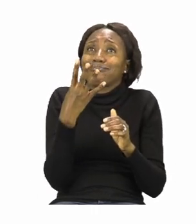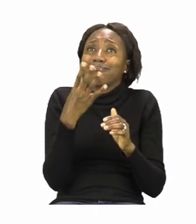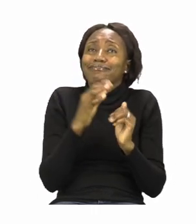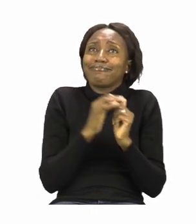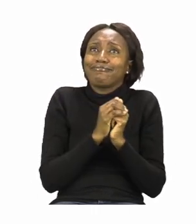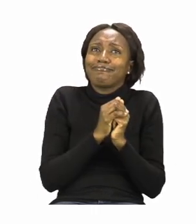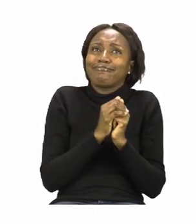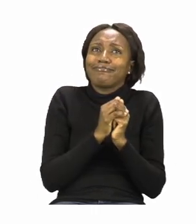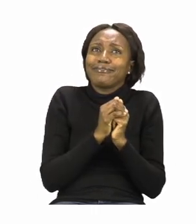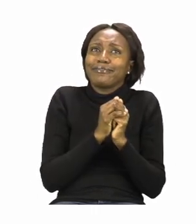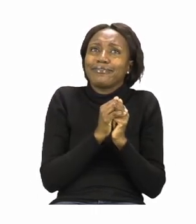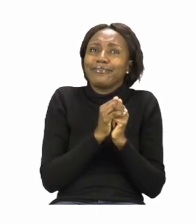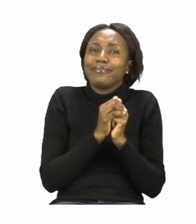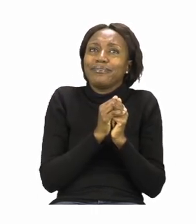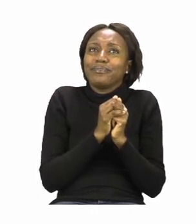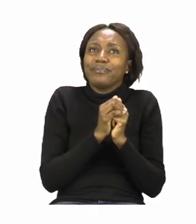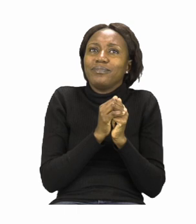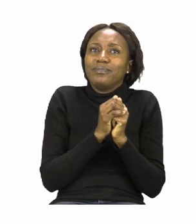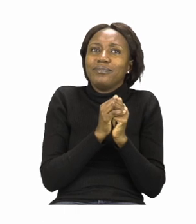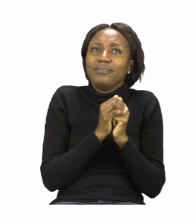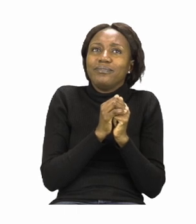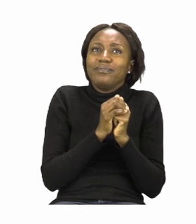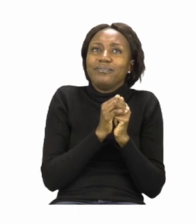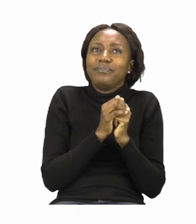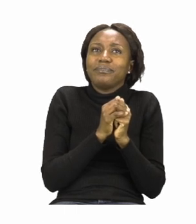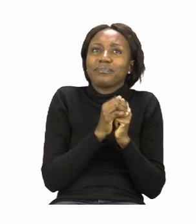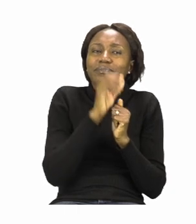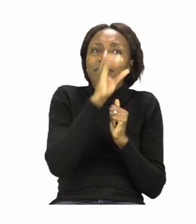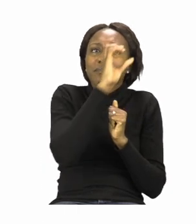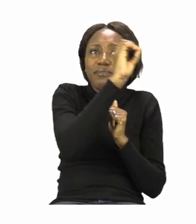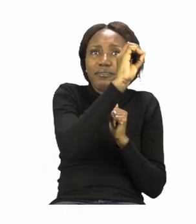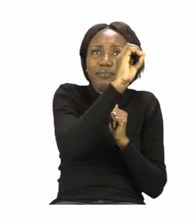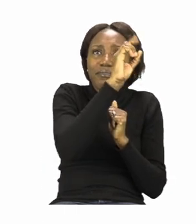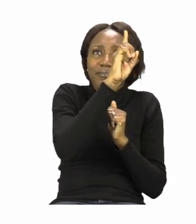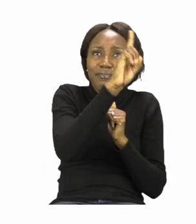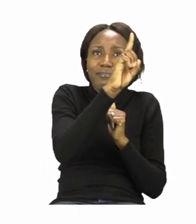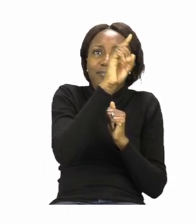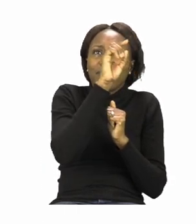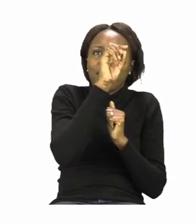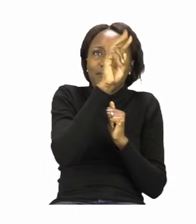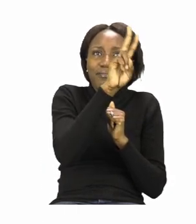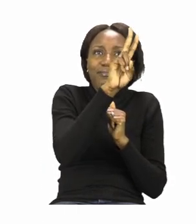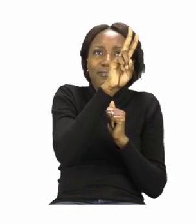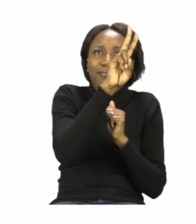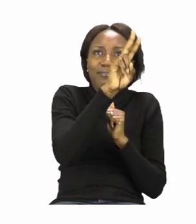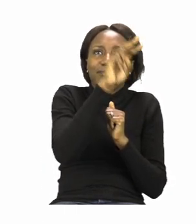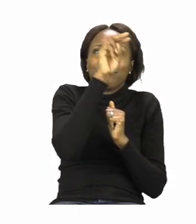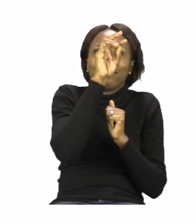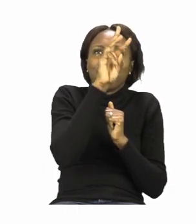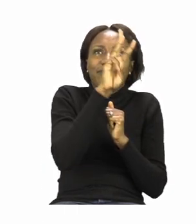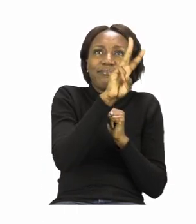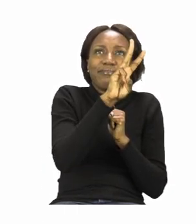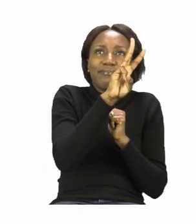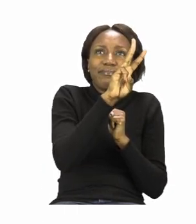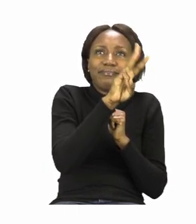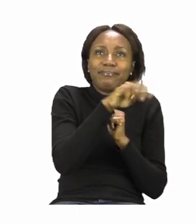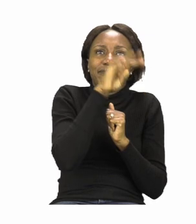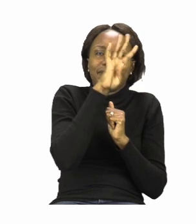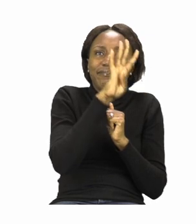together. 0, 1, 2, 3,